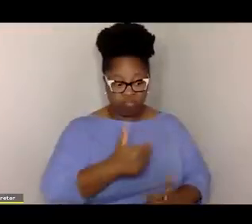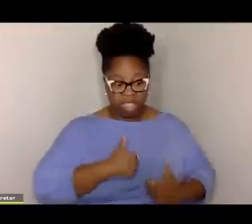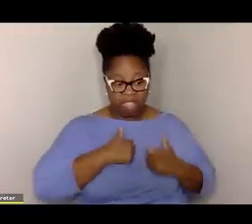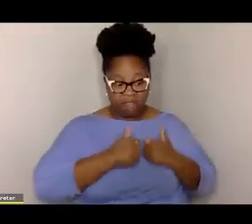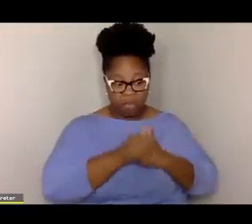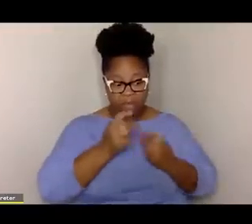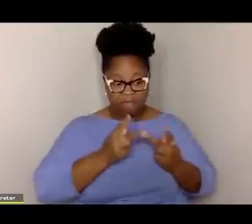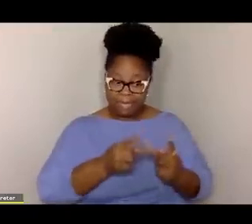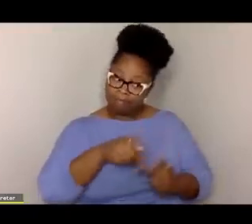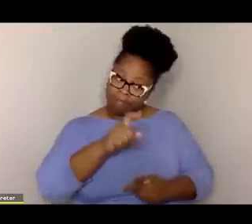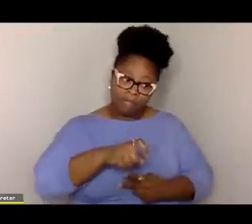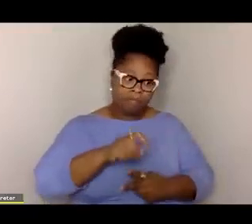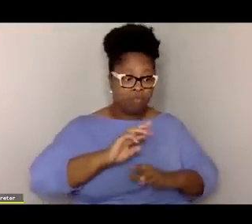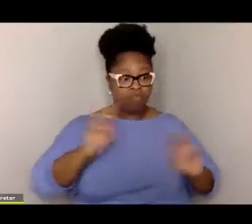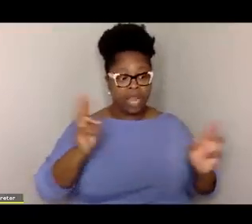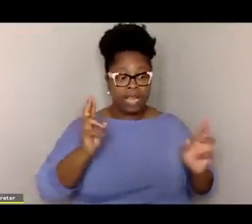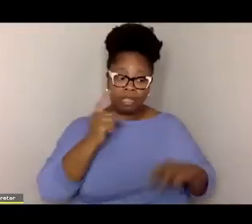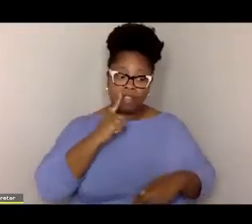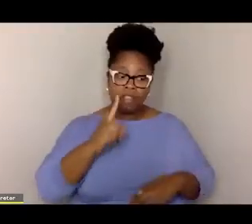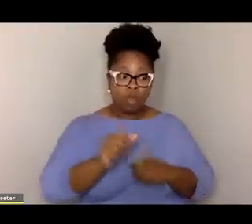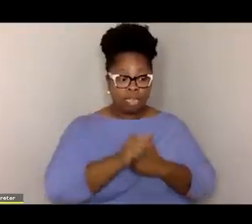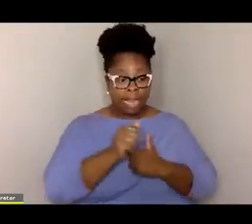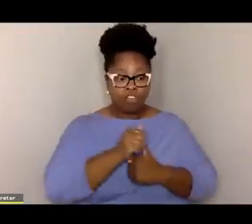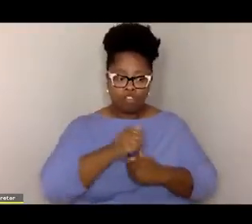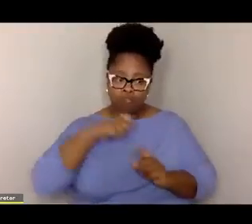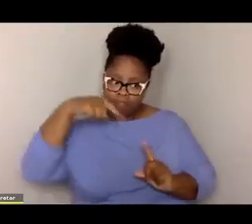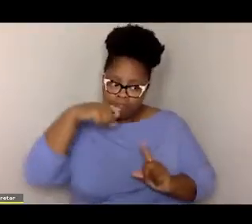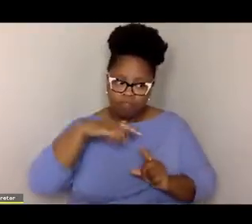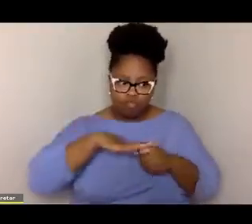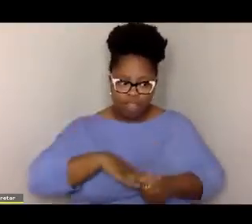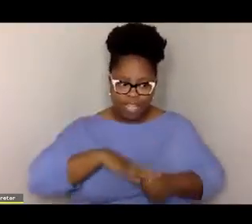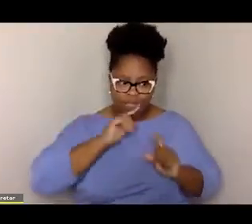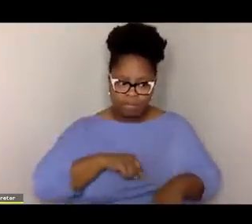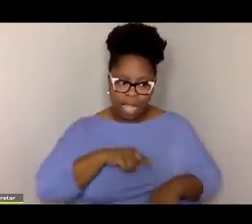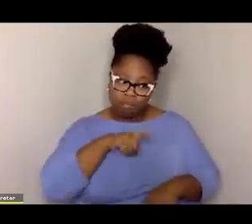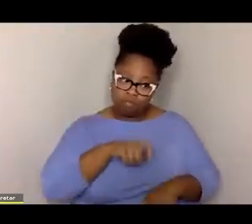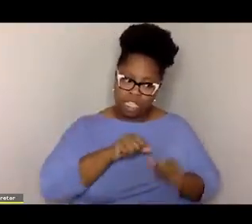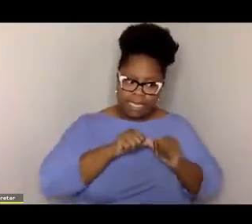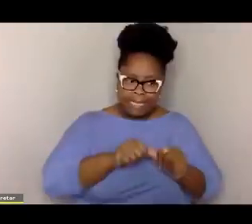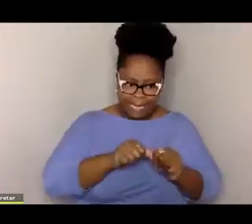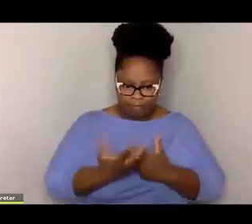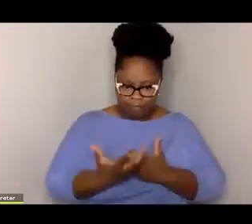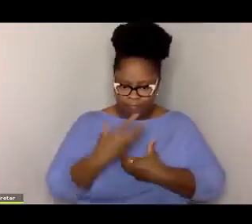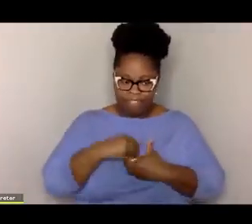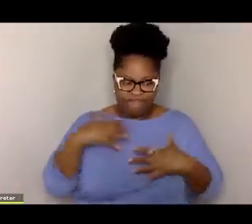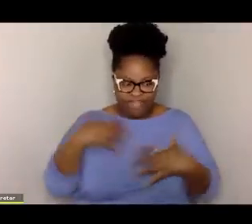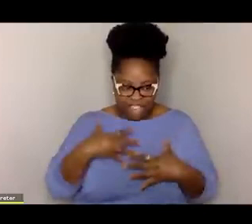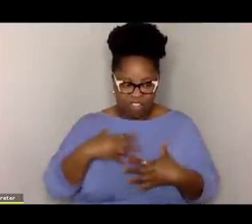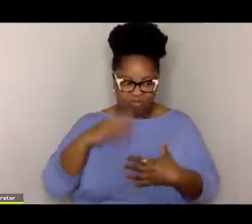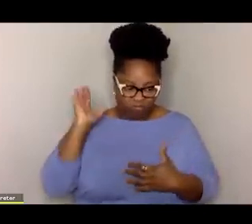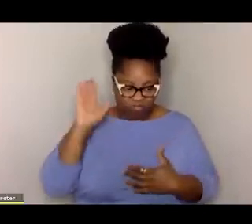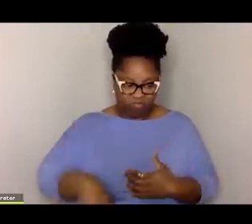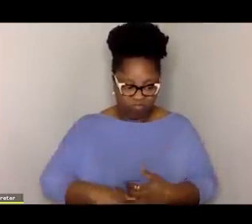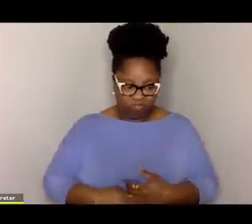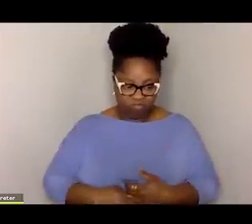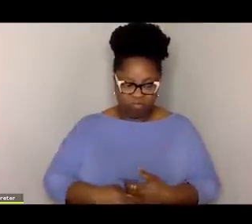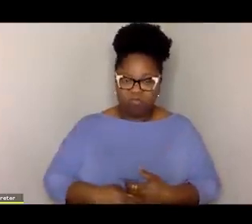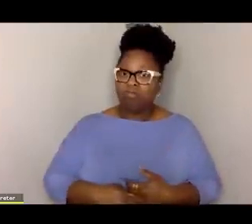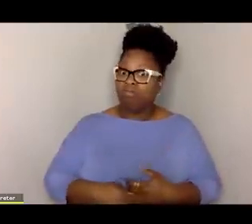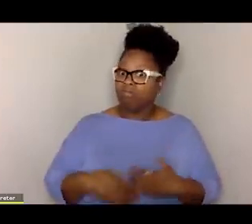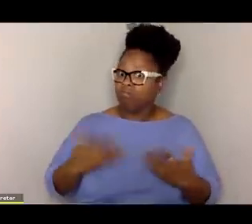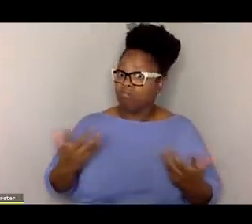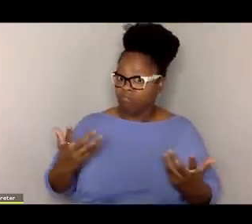threatening place, so you need to be prepared for danger. So you need to activate your stress response and walk around in a state of fear all the time.